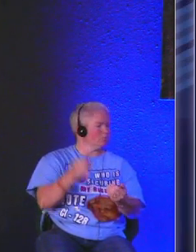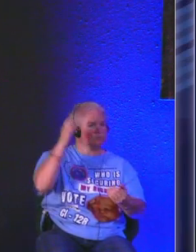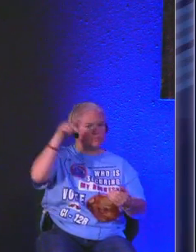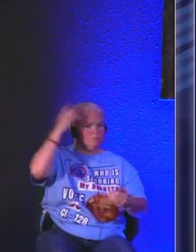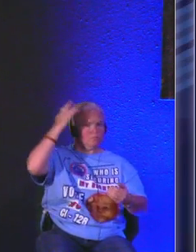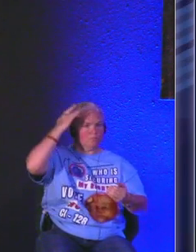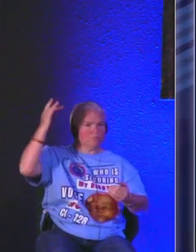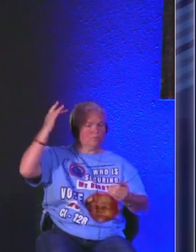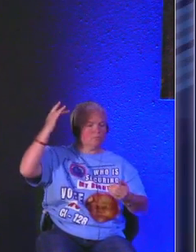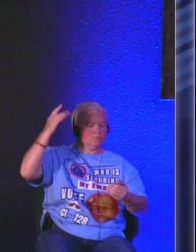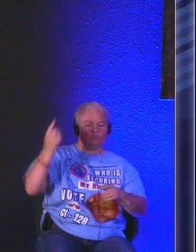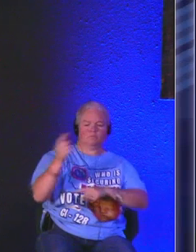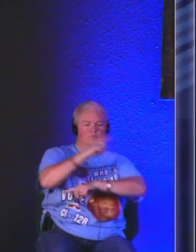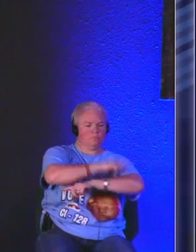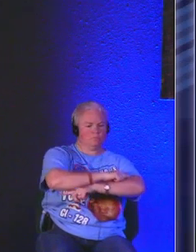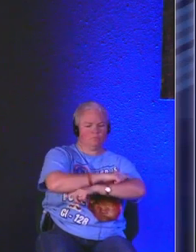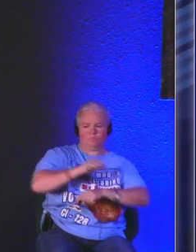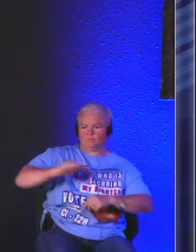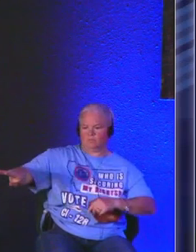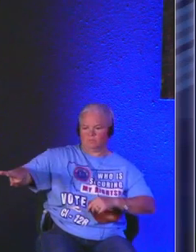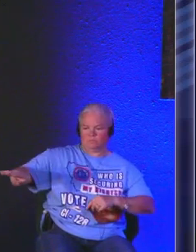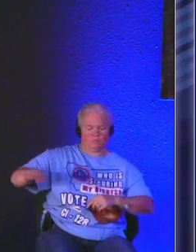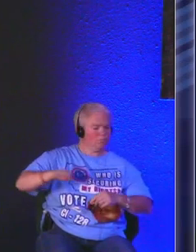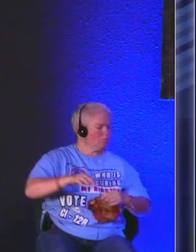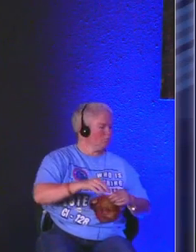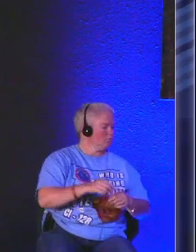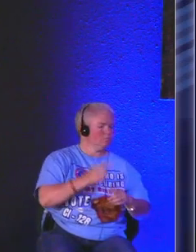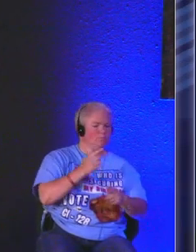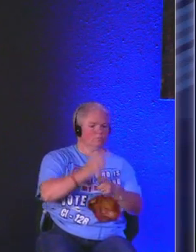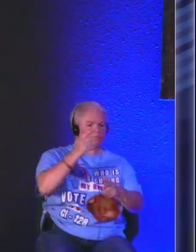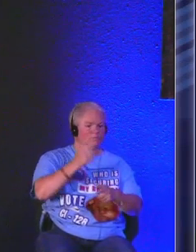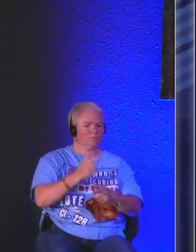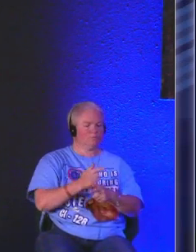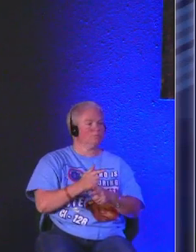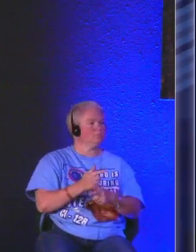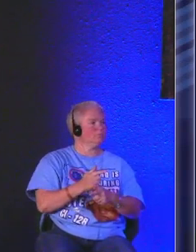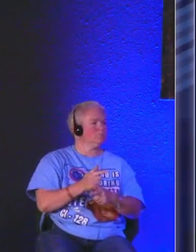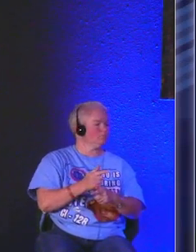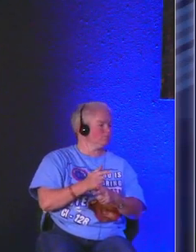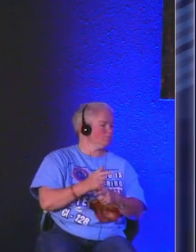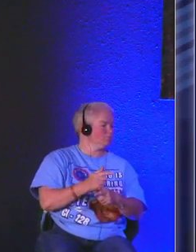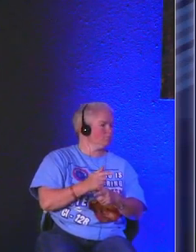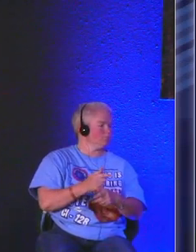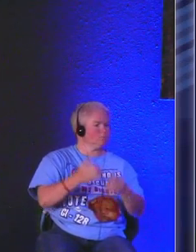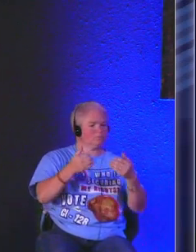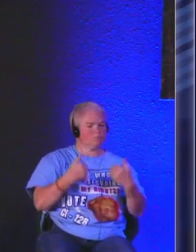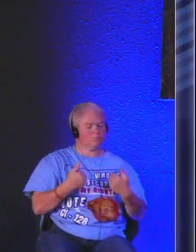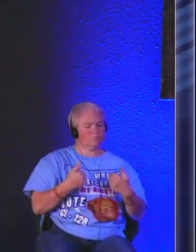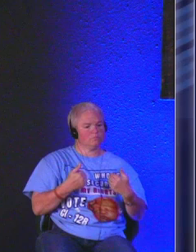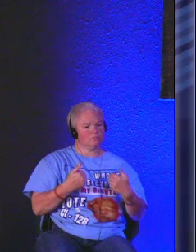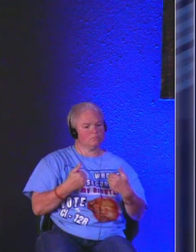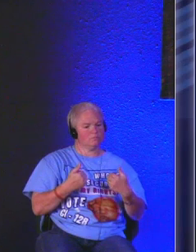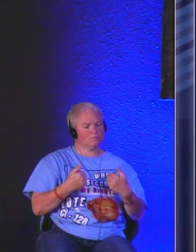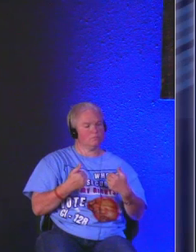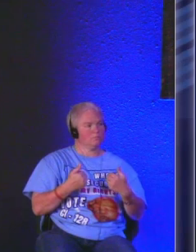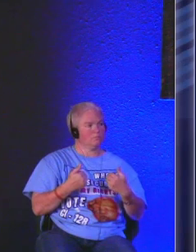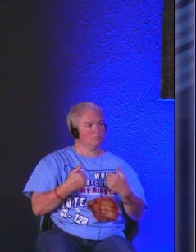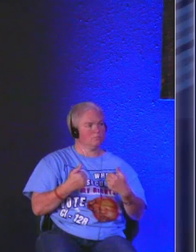they are only days away right and the consequences have the potential